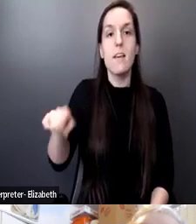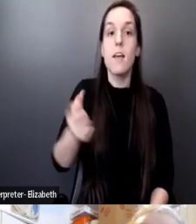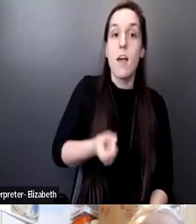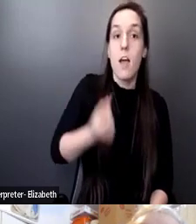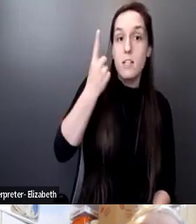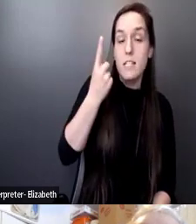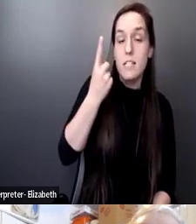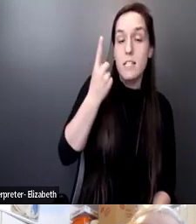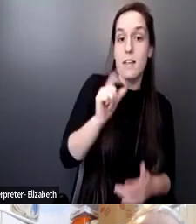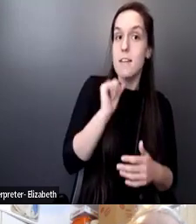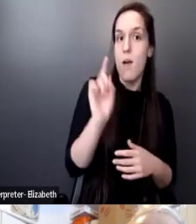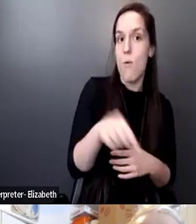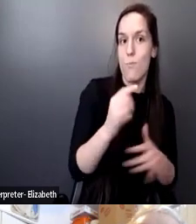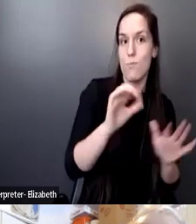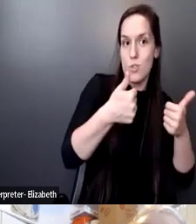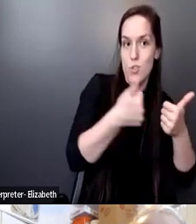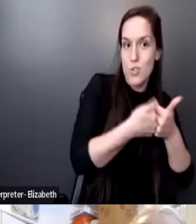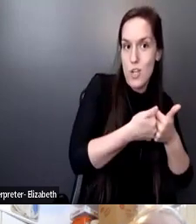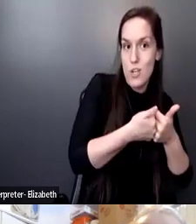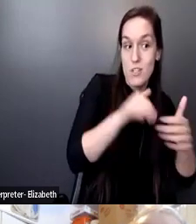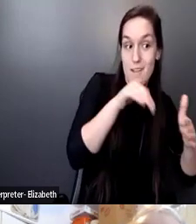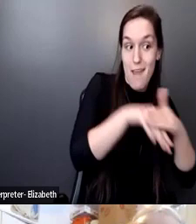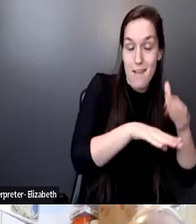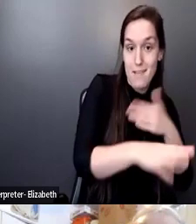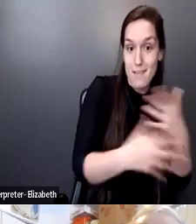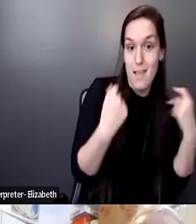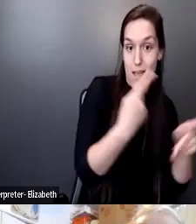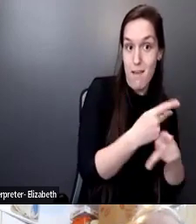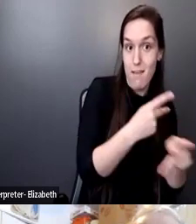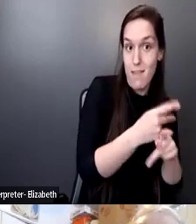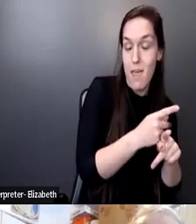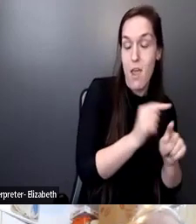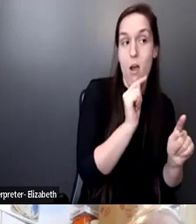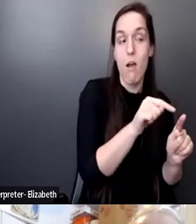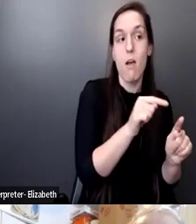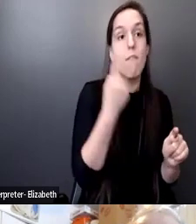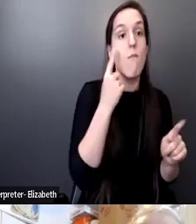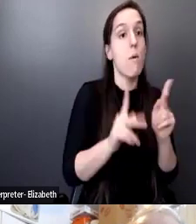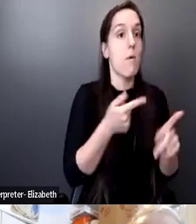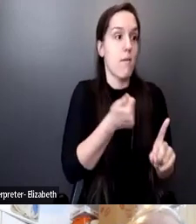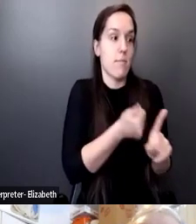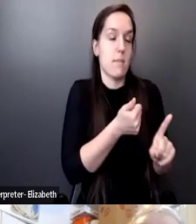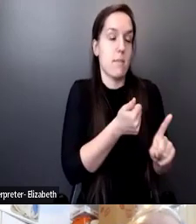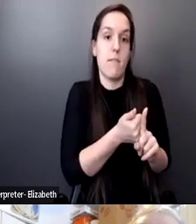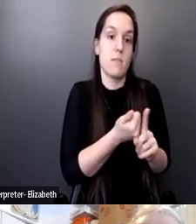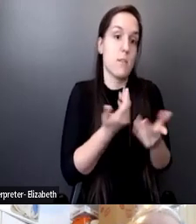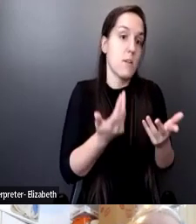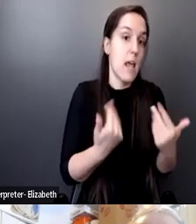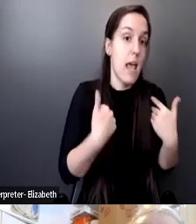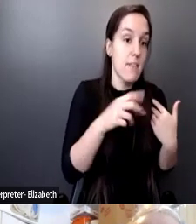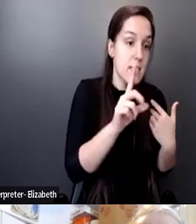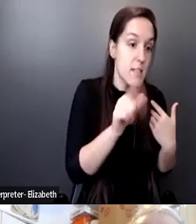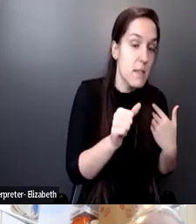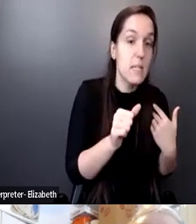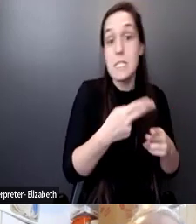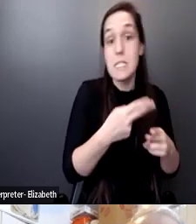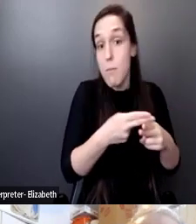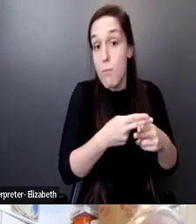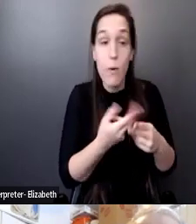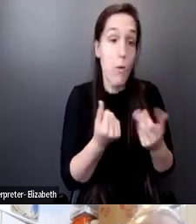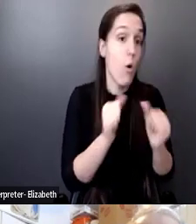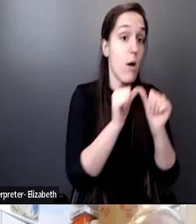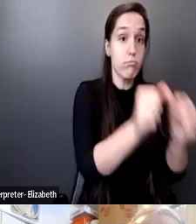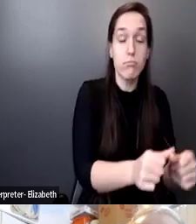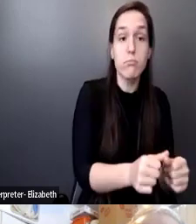where the challenges in accessing healthcare exists for people that either have or temporarily or are living with disabilities or the